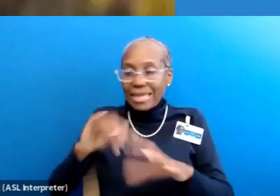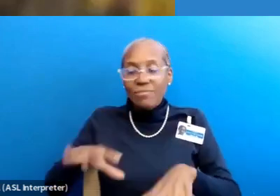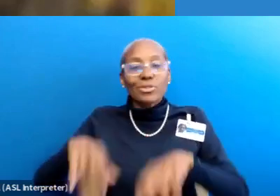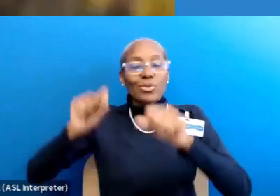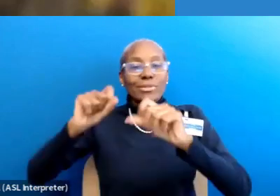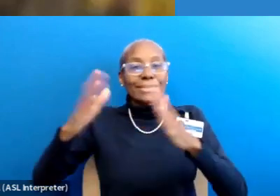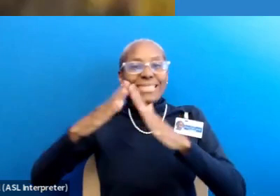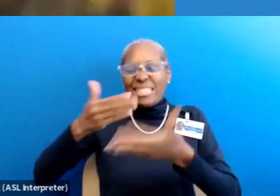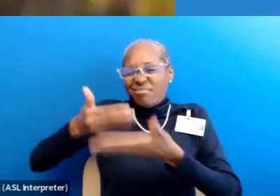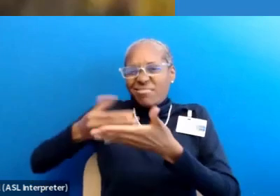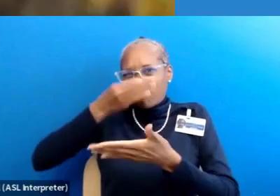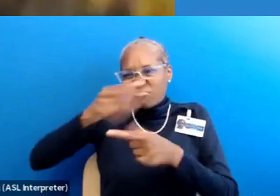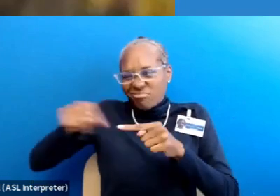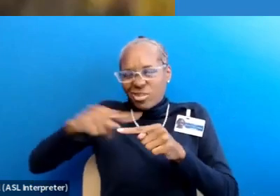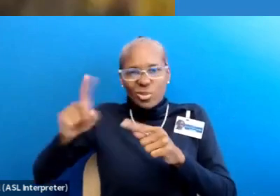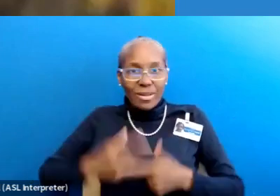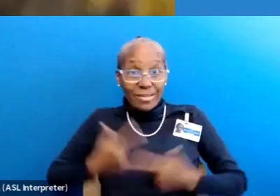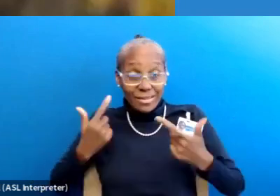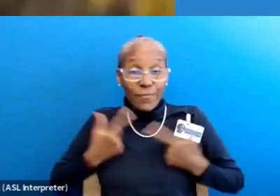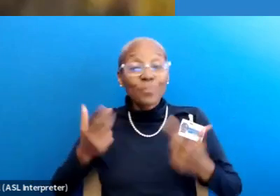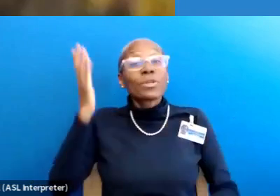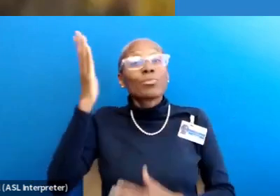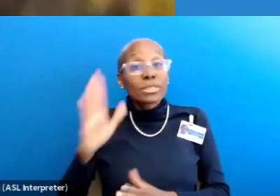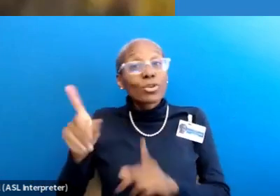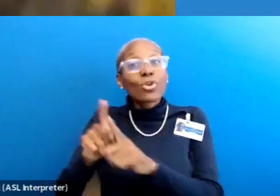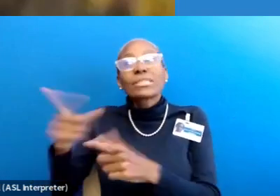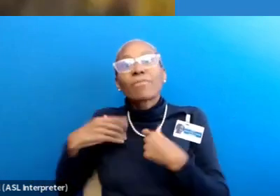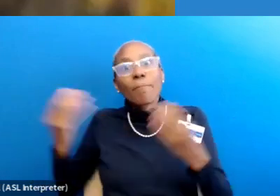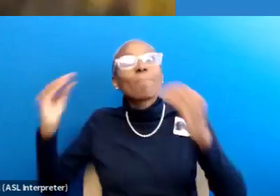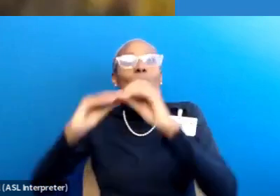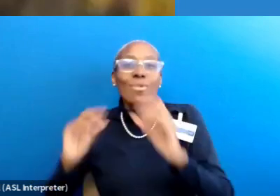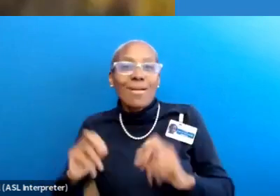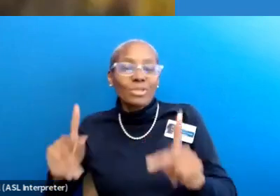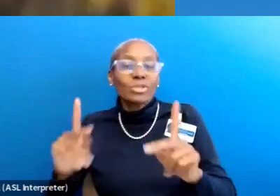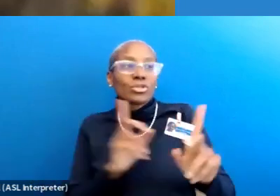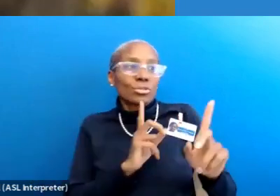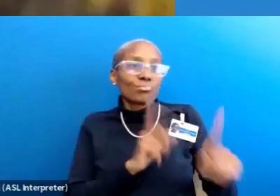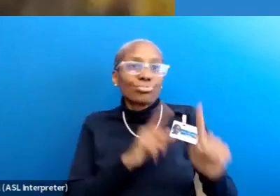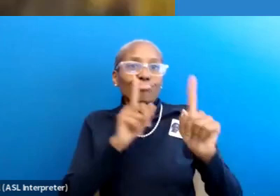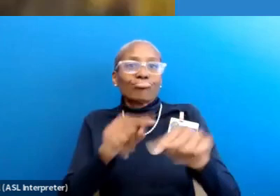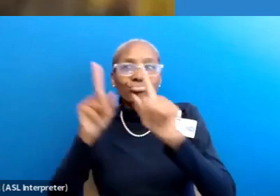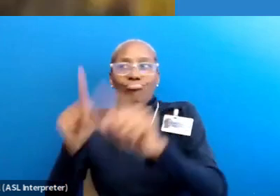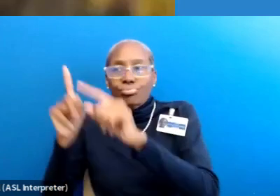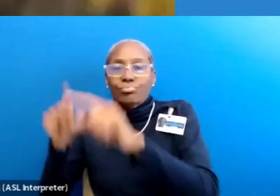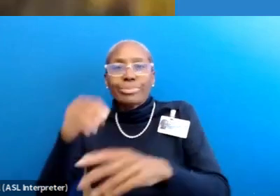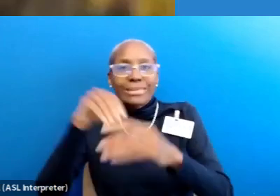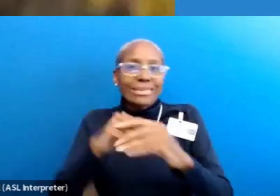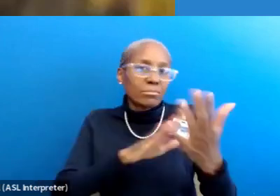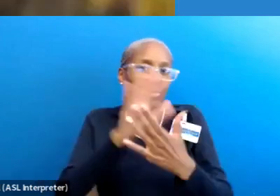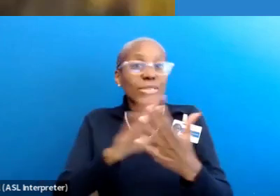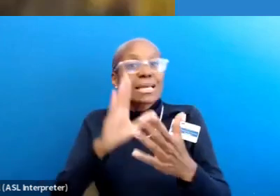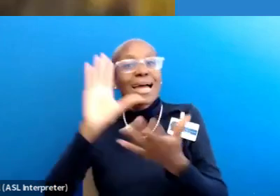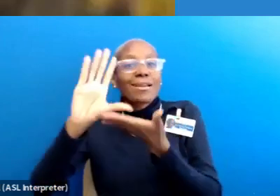city near me. And remember, presenters often have more opportunities to attend in-person events at a lower cost.